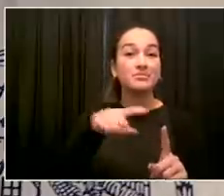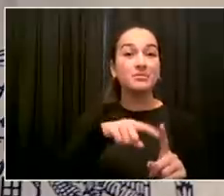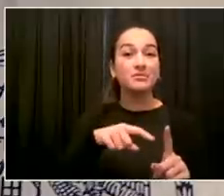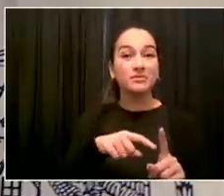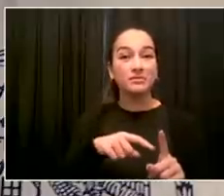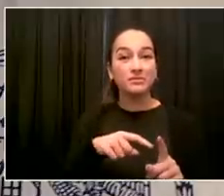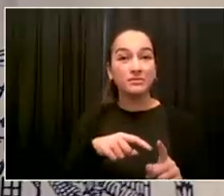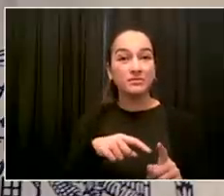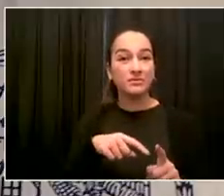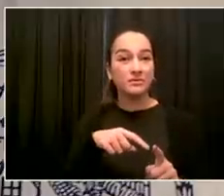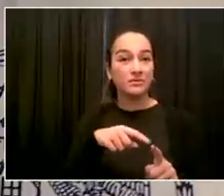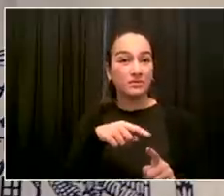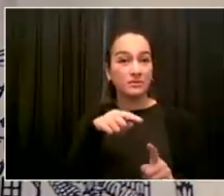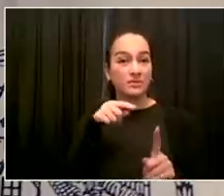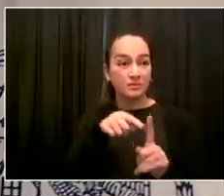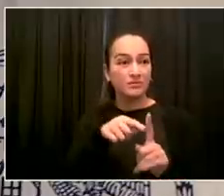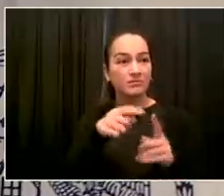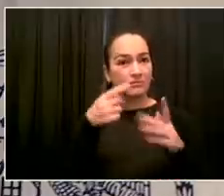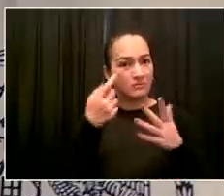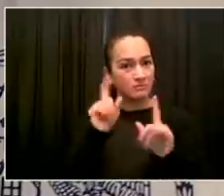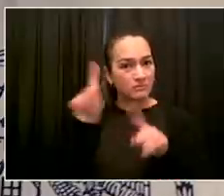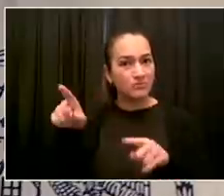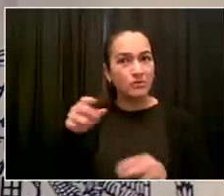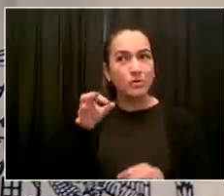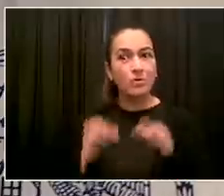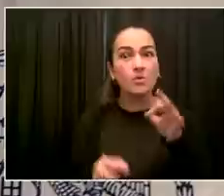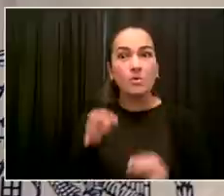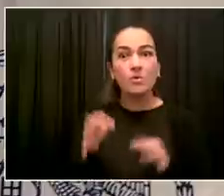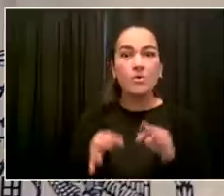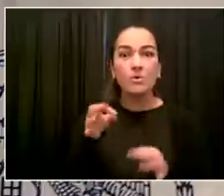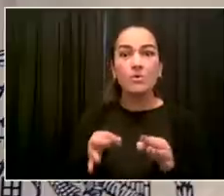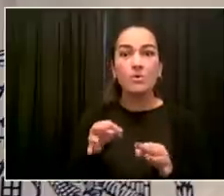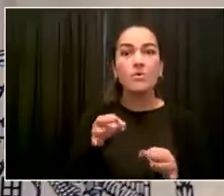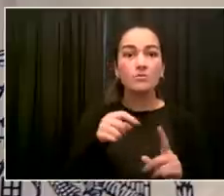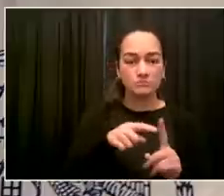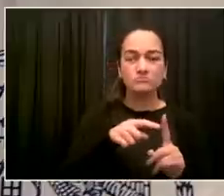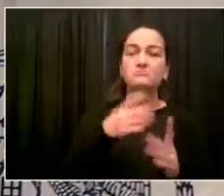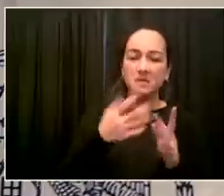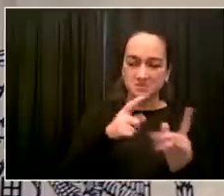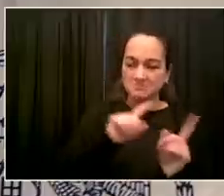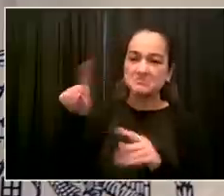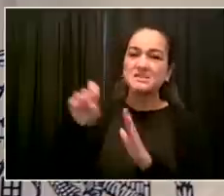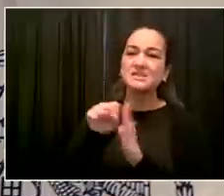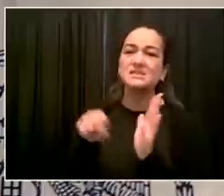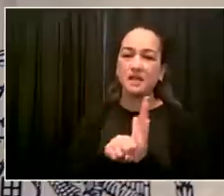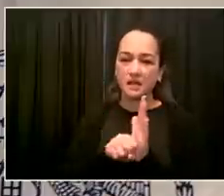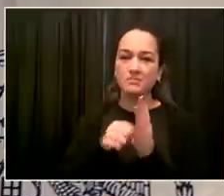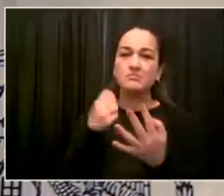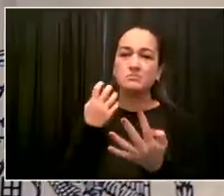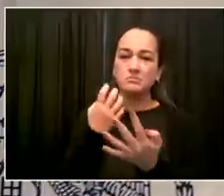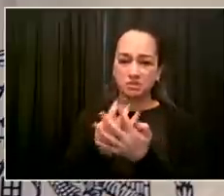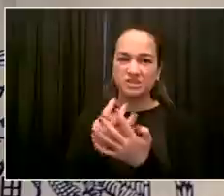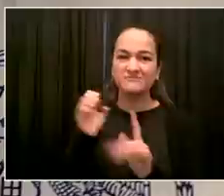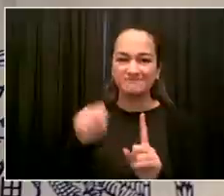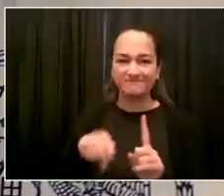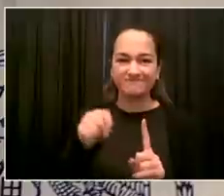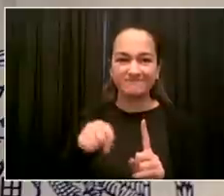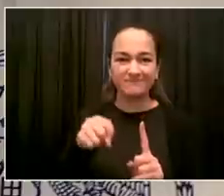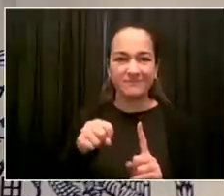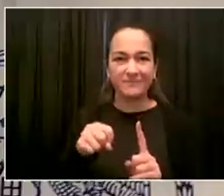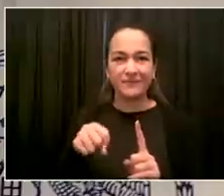on hundreds at a time over these next few weeks. And a lot of it is based on the cooperation with the state.